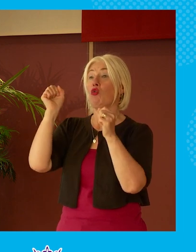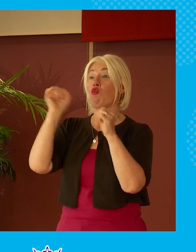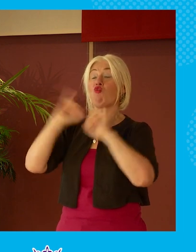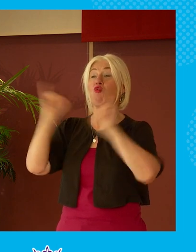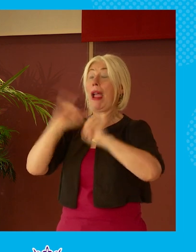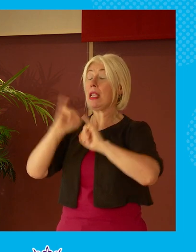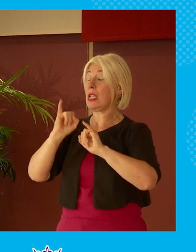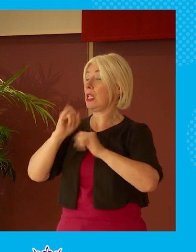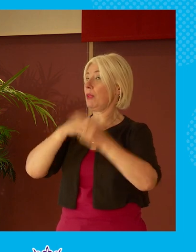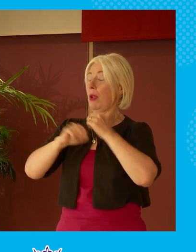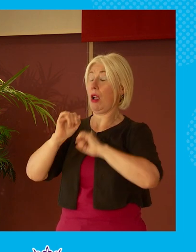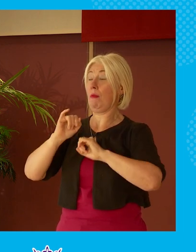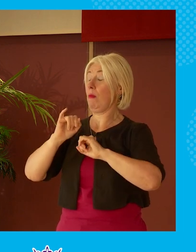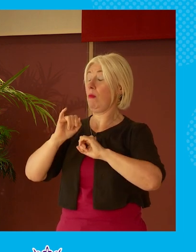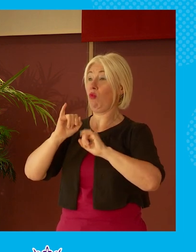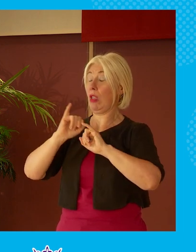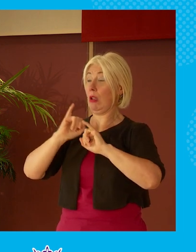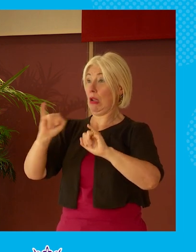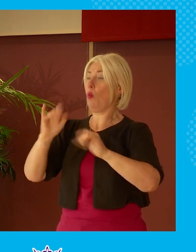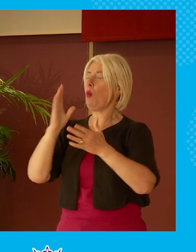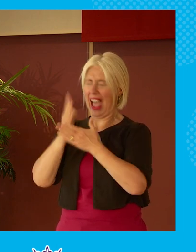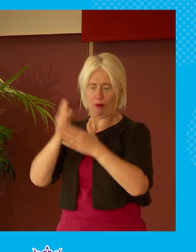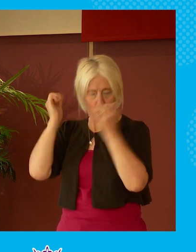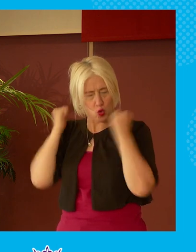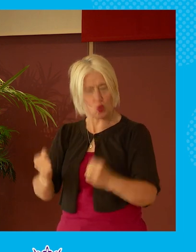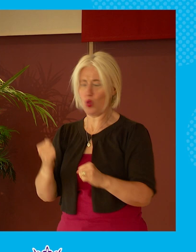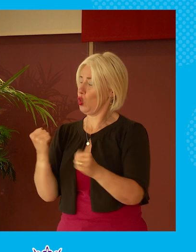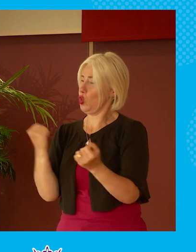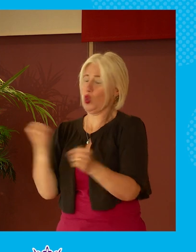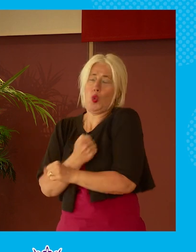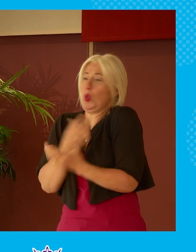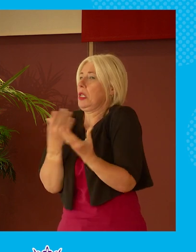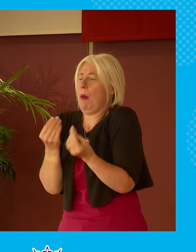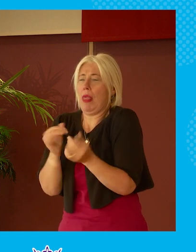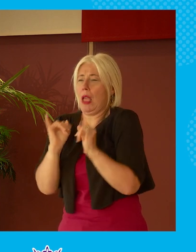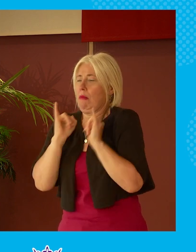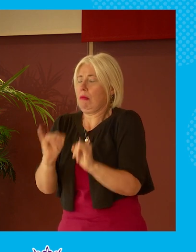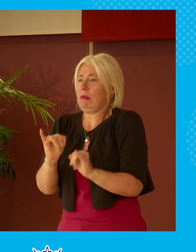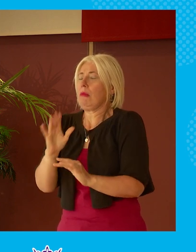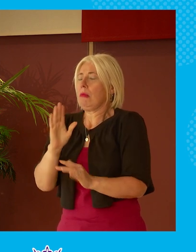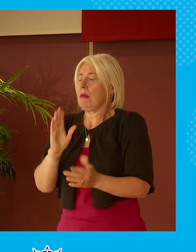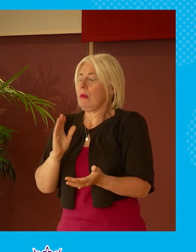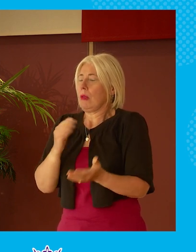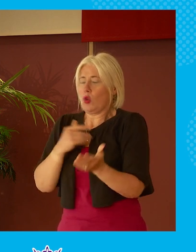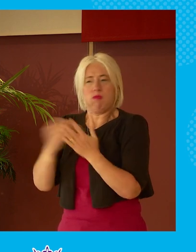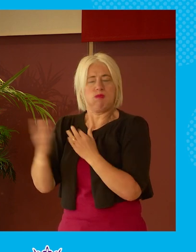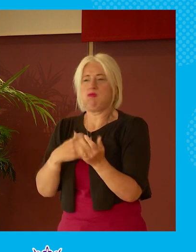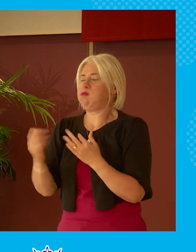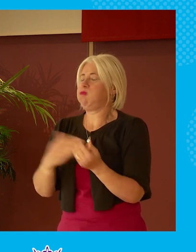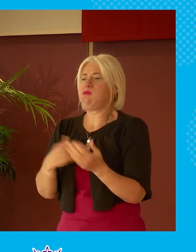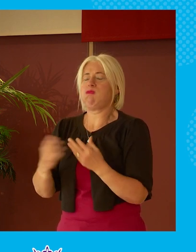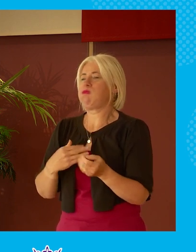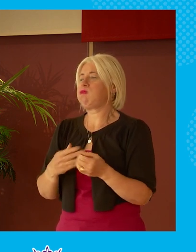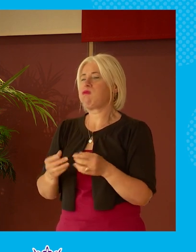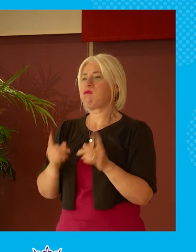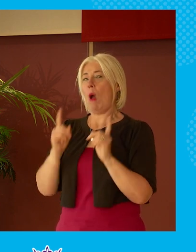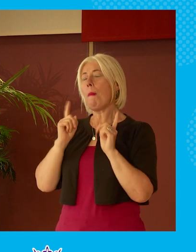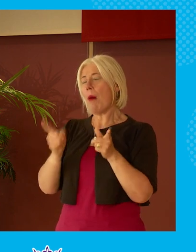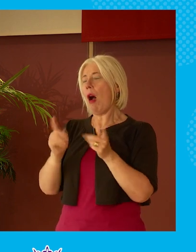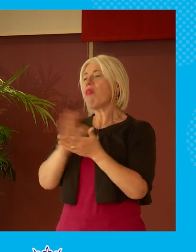we have to take really serious action at this point and that means that people are